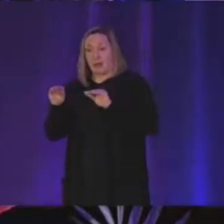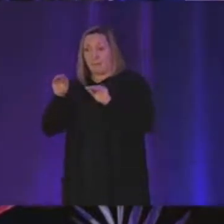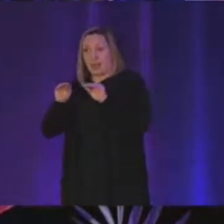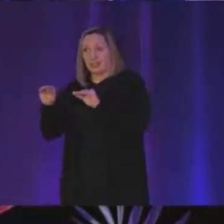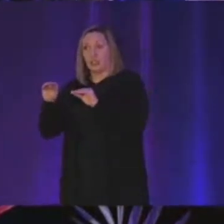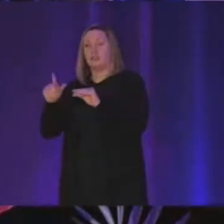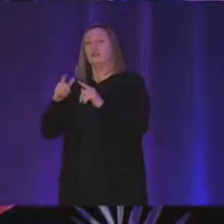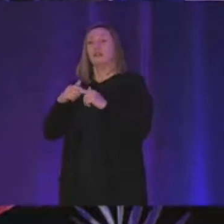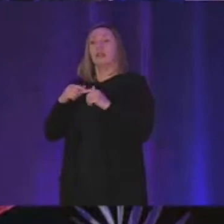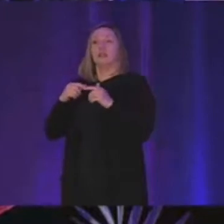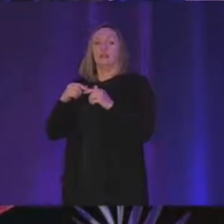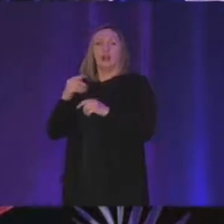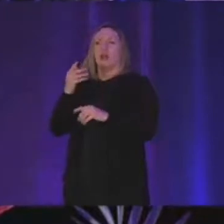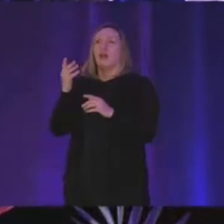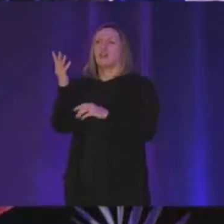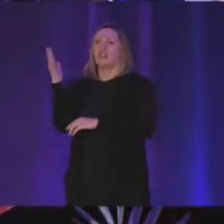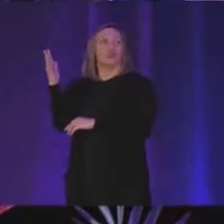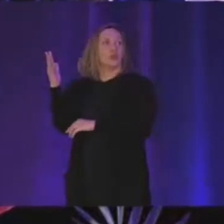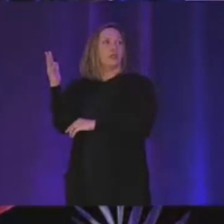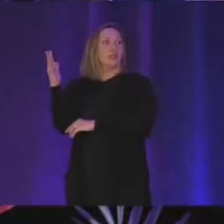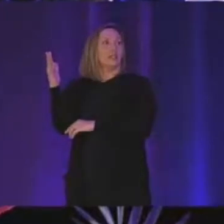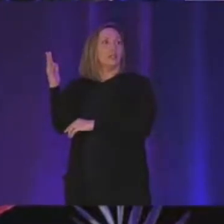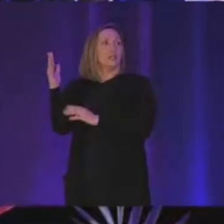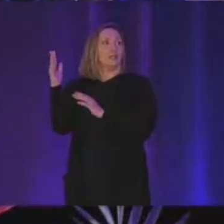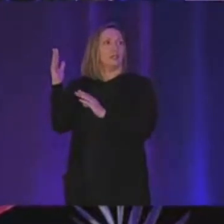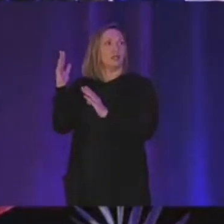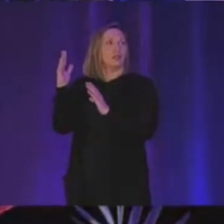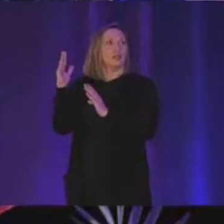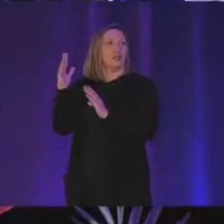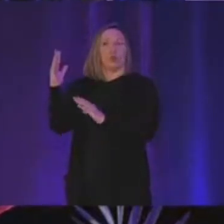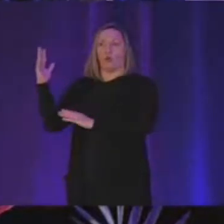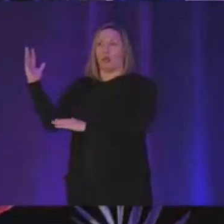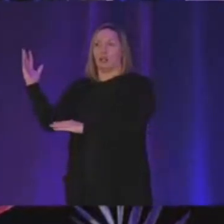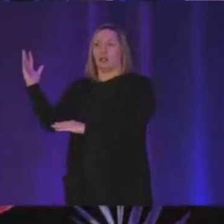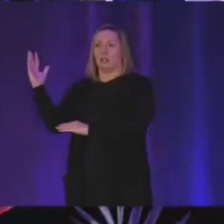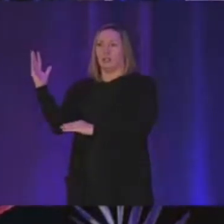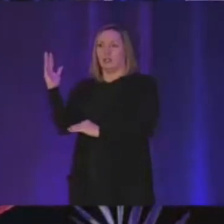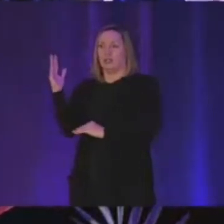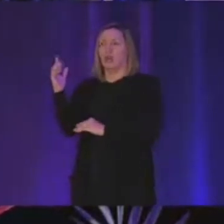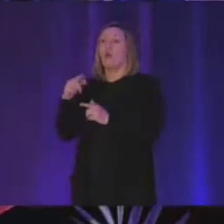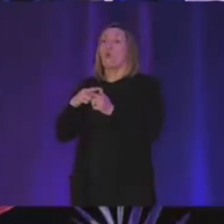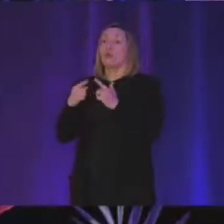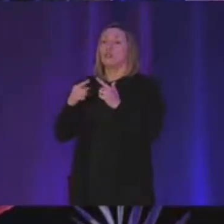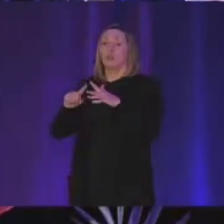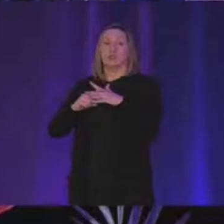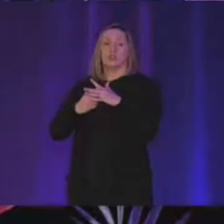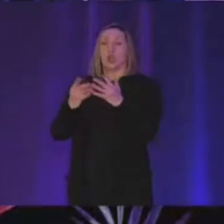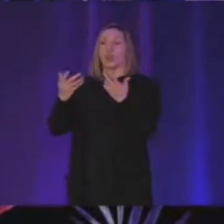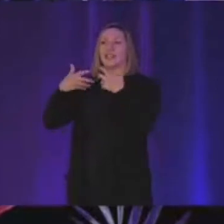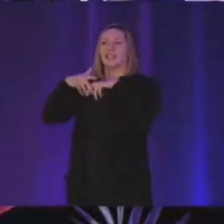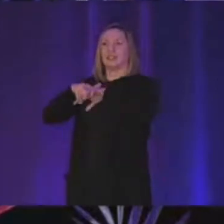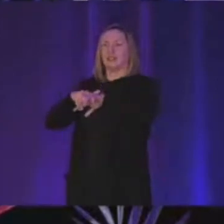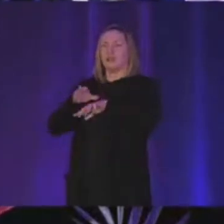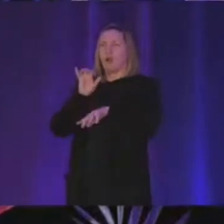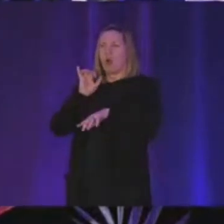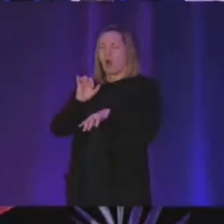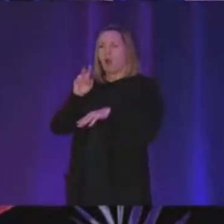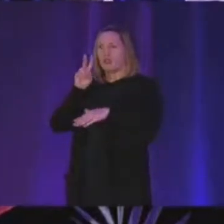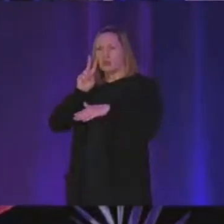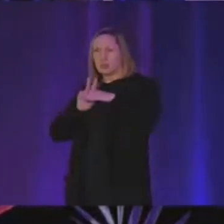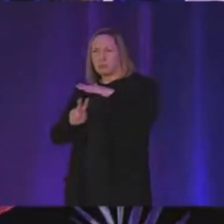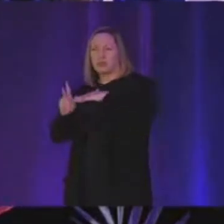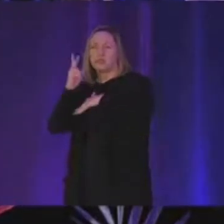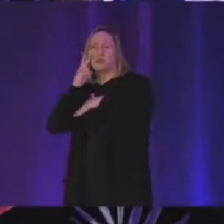tree is like going from this side to this side and so one thing you can start thinking is like i can actually predict uh